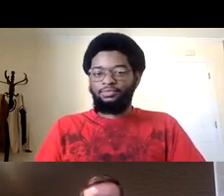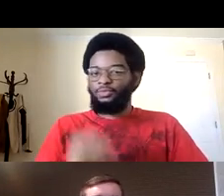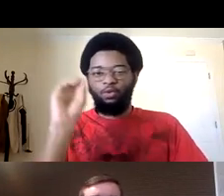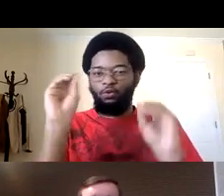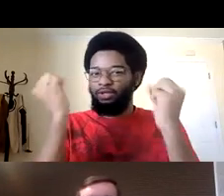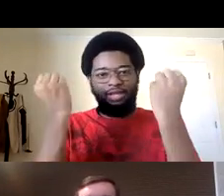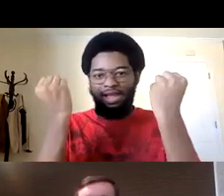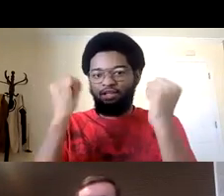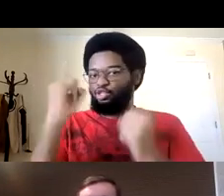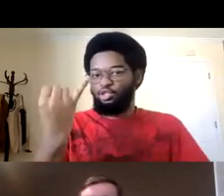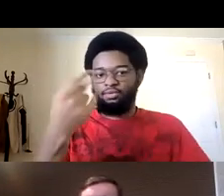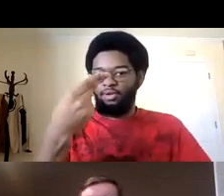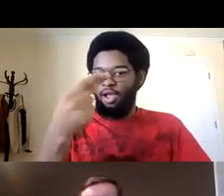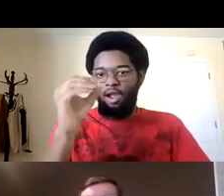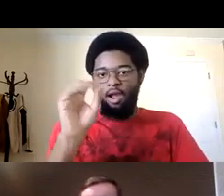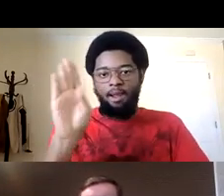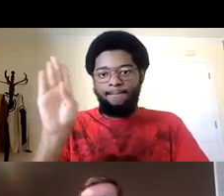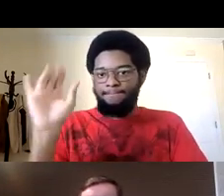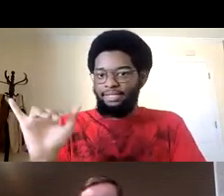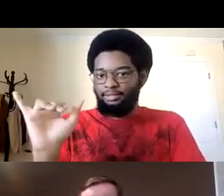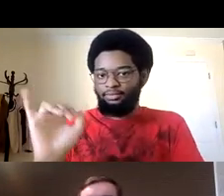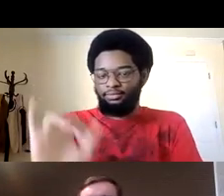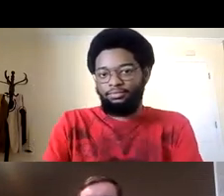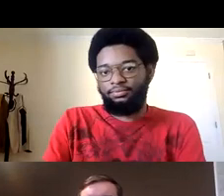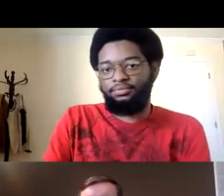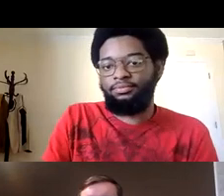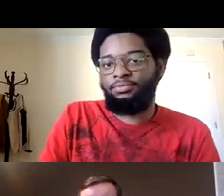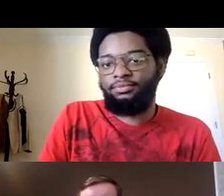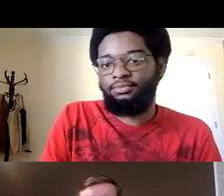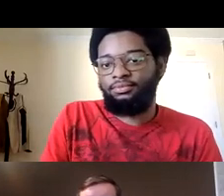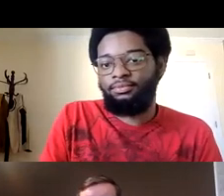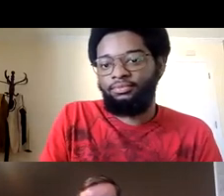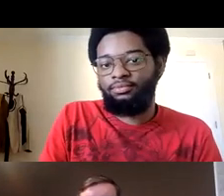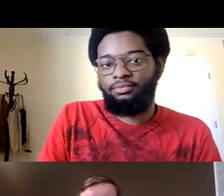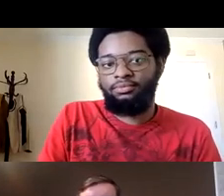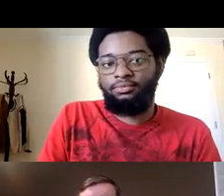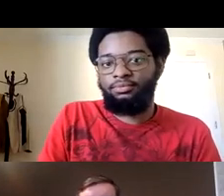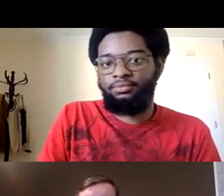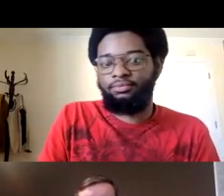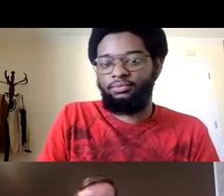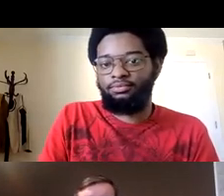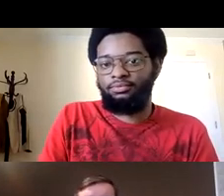now hobbies and there's no sign for it you spell it completely out hobby